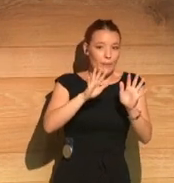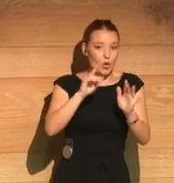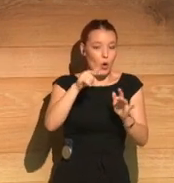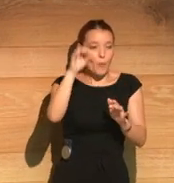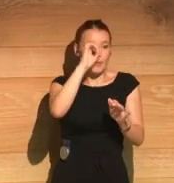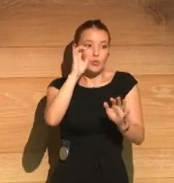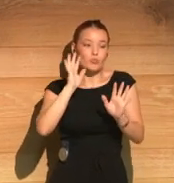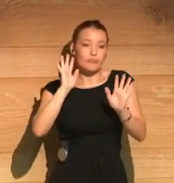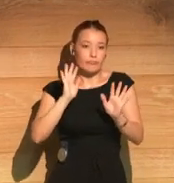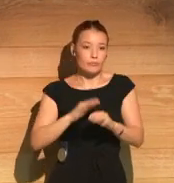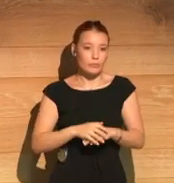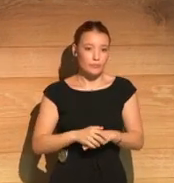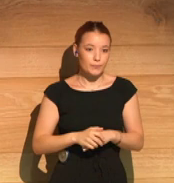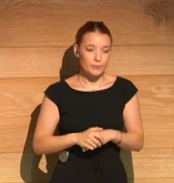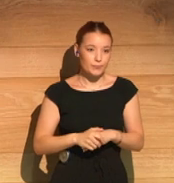but I'd like to know your opinion.